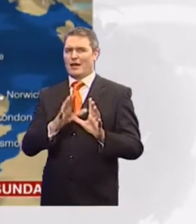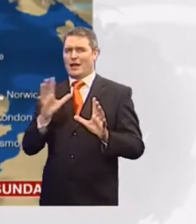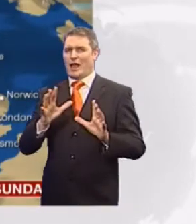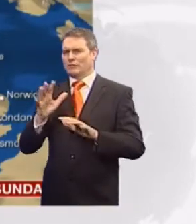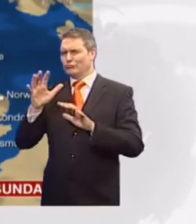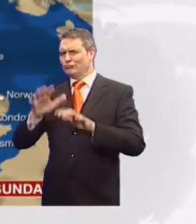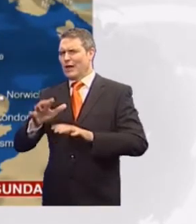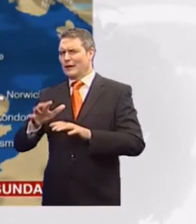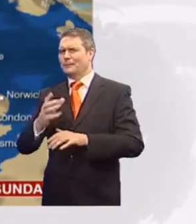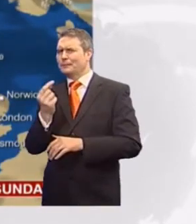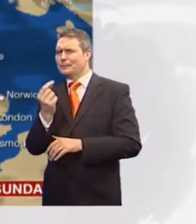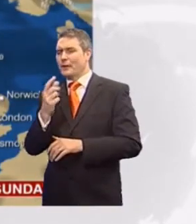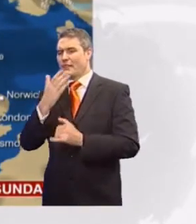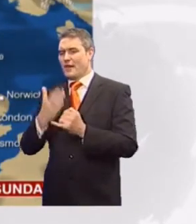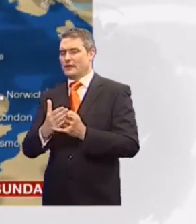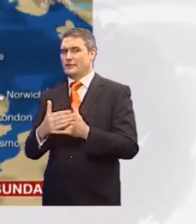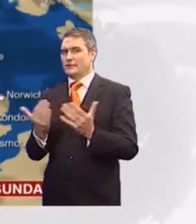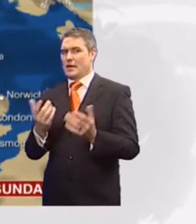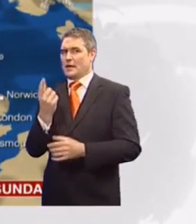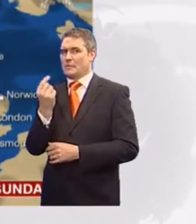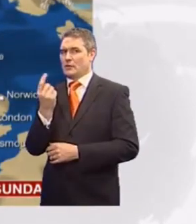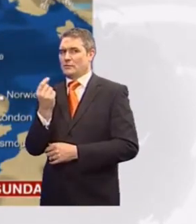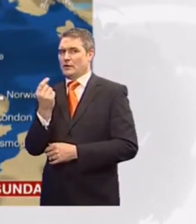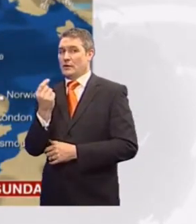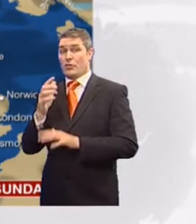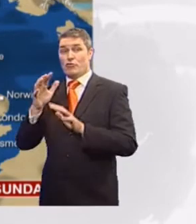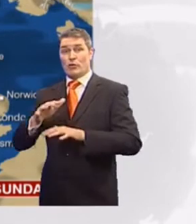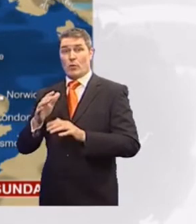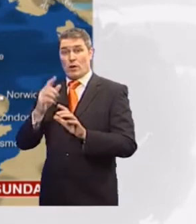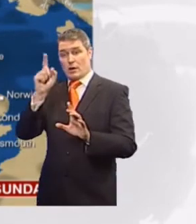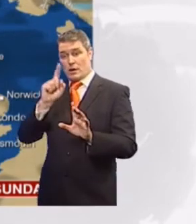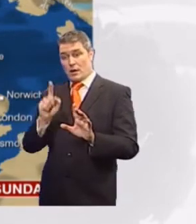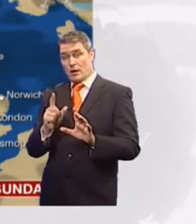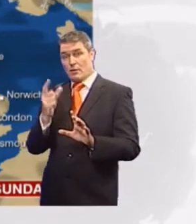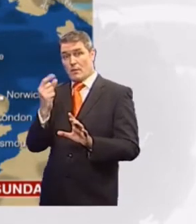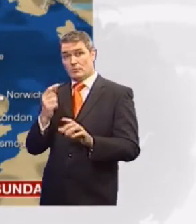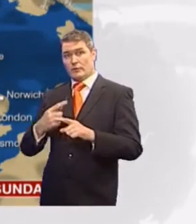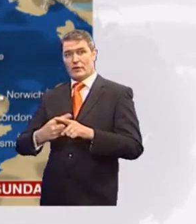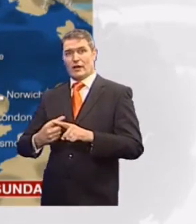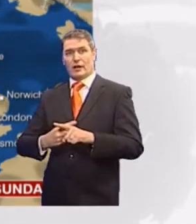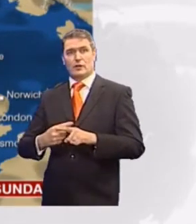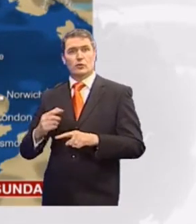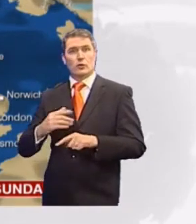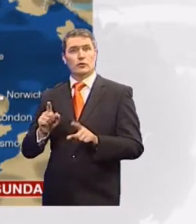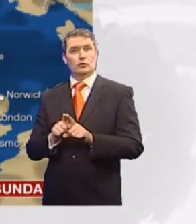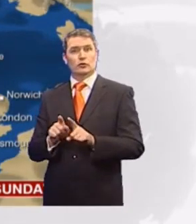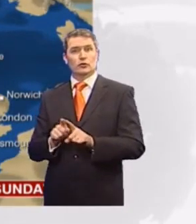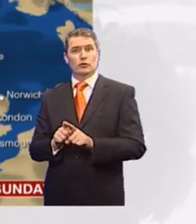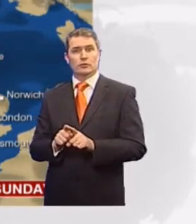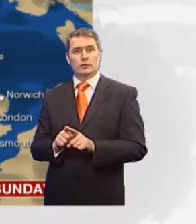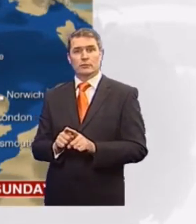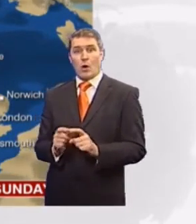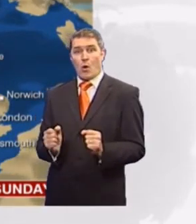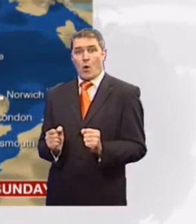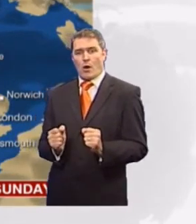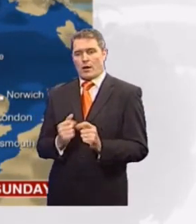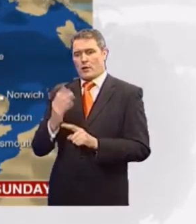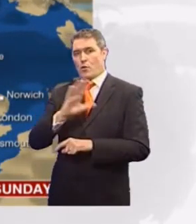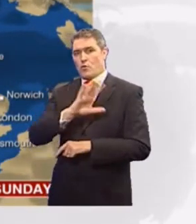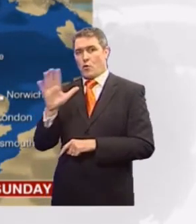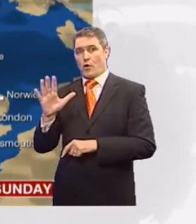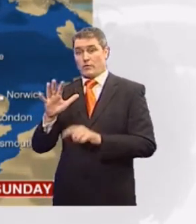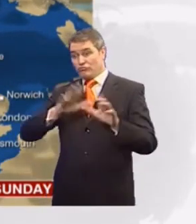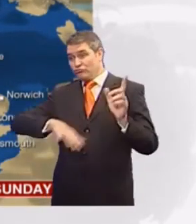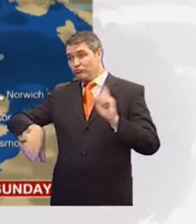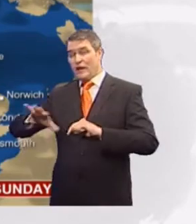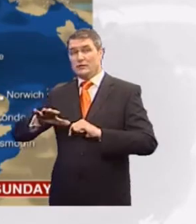two spots of rain before the day is completely out. And those spots of rain will work southwards into northern England for Sunday, introducing cooler conditions across the north. Still